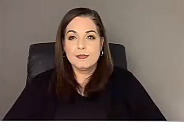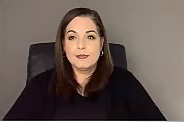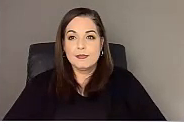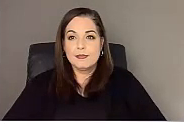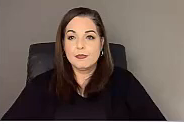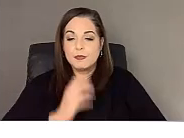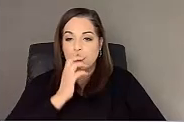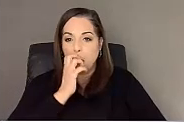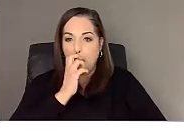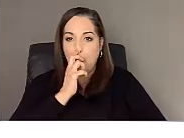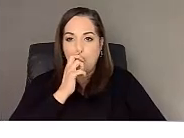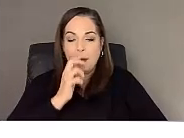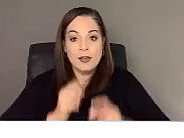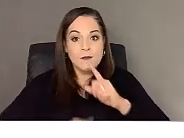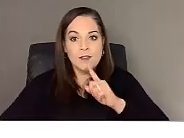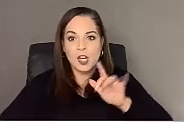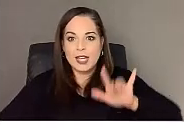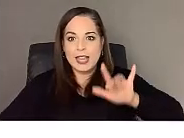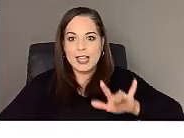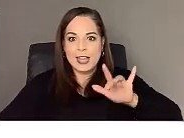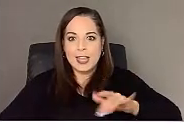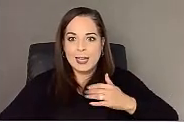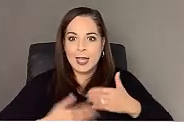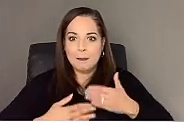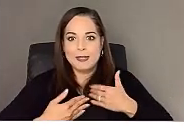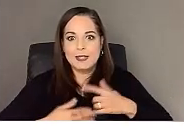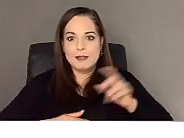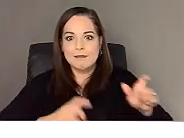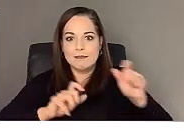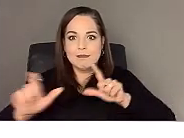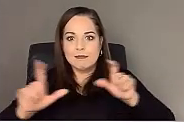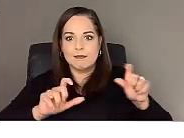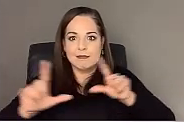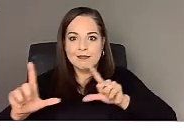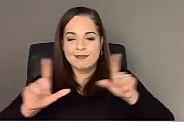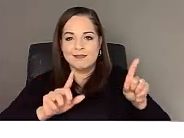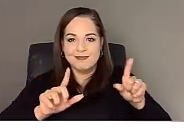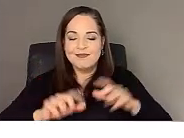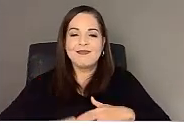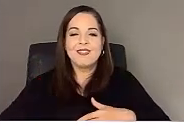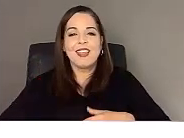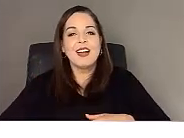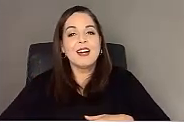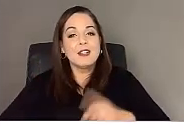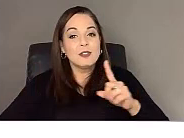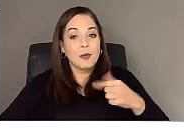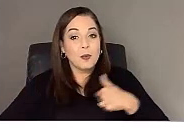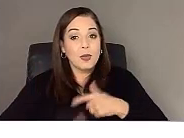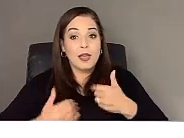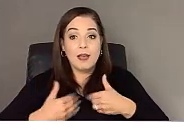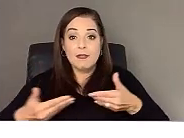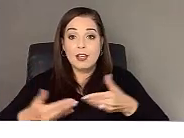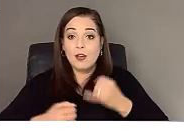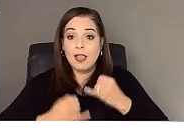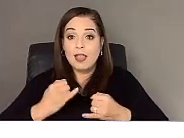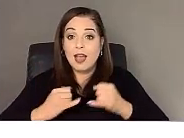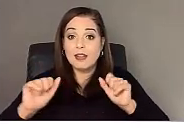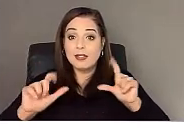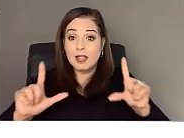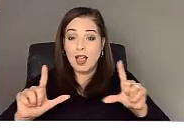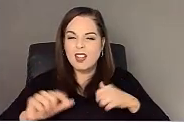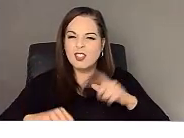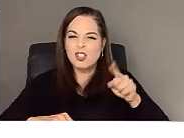Oh, getting very click happy, I think with, um, so we have, um, here our last slide, which is just kind of some